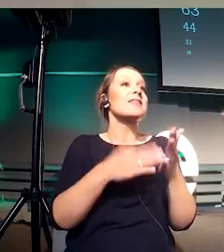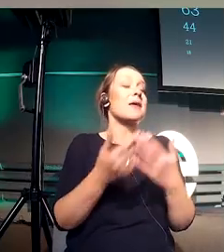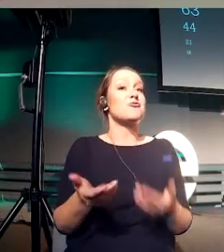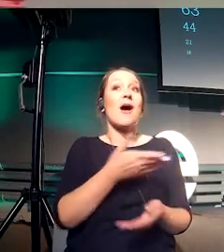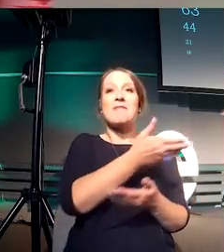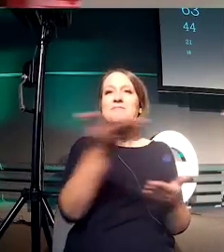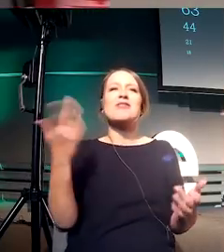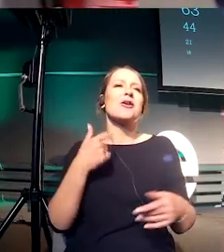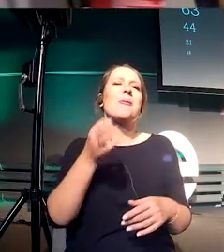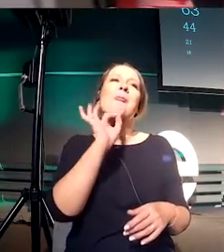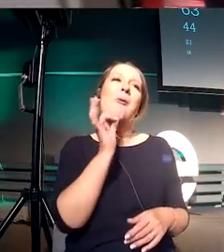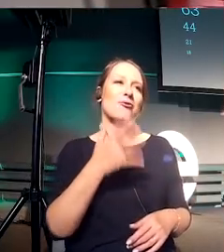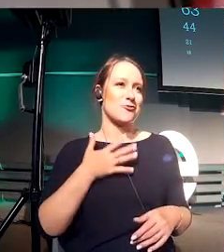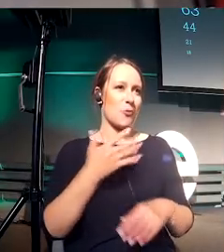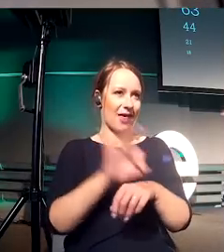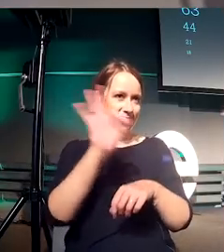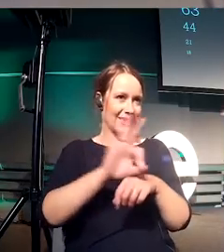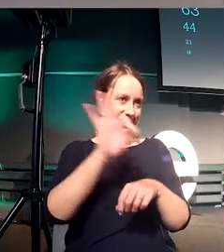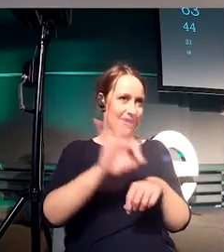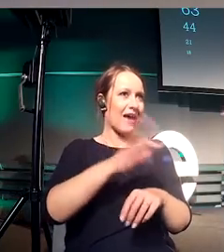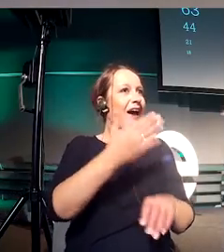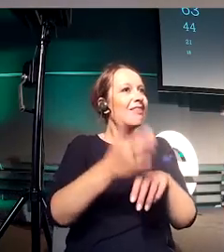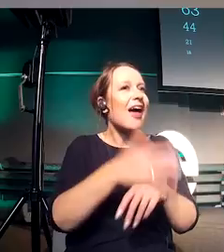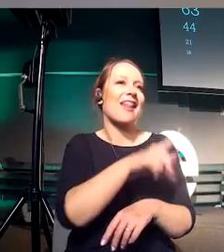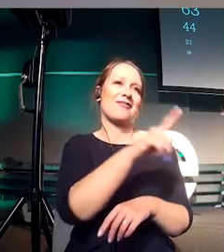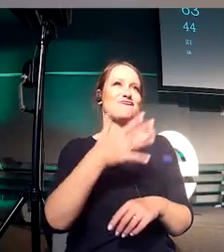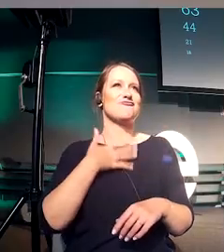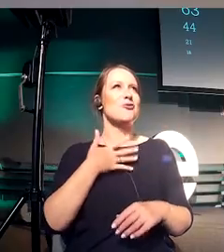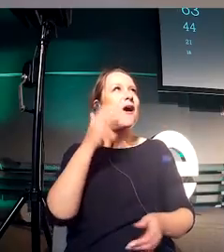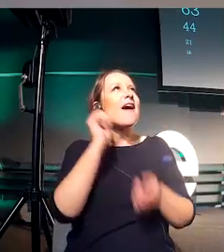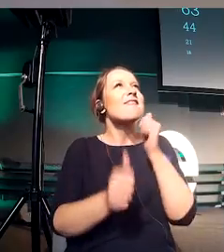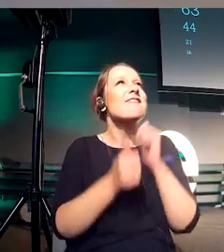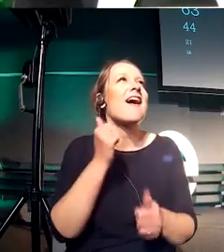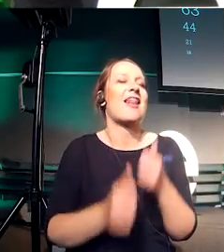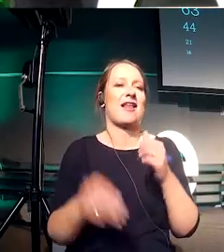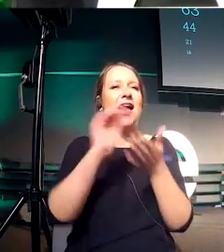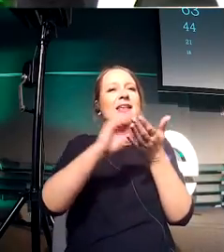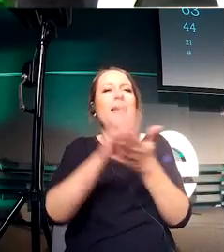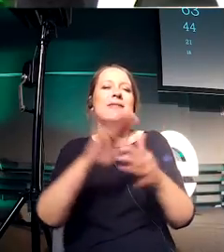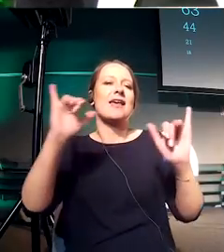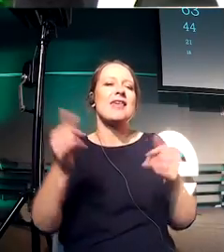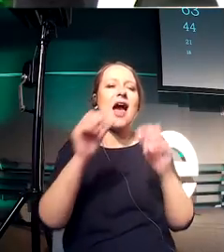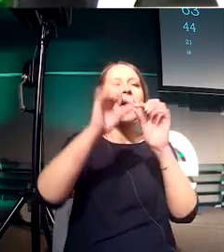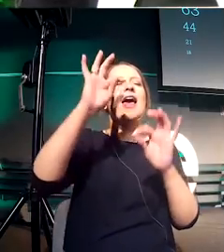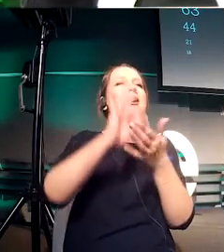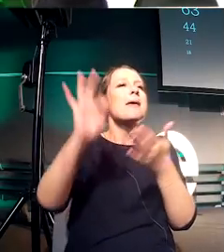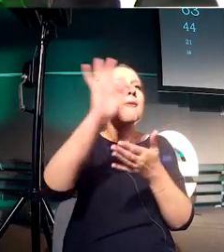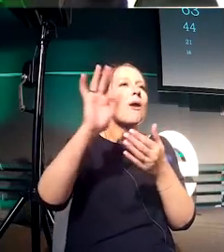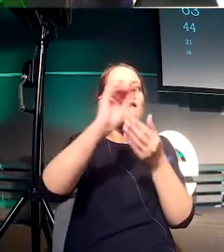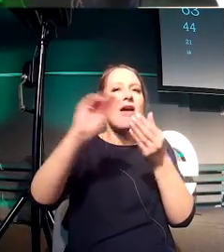still, and you want to make sure your type has exact hierarchy between the different typography, you could just use the Fibonacci